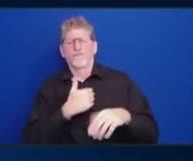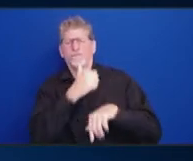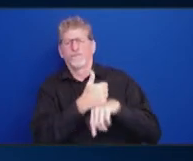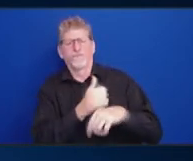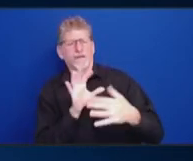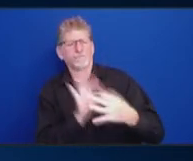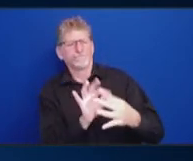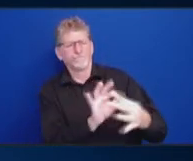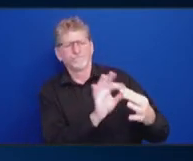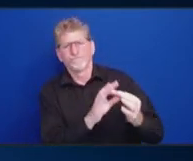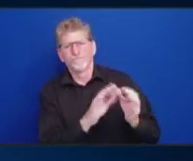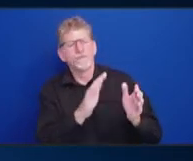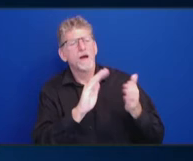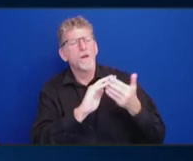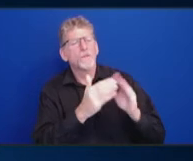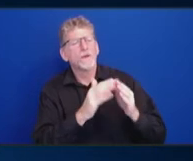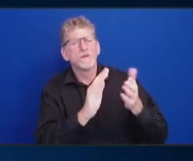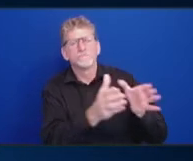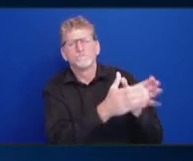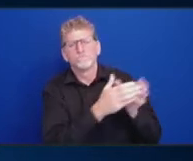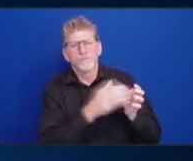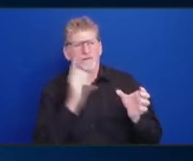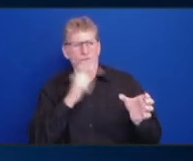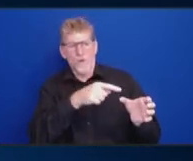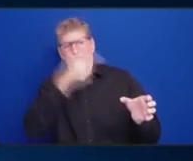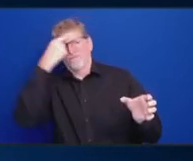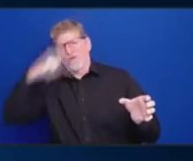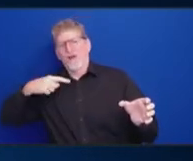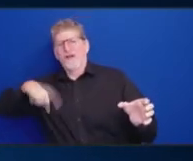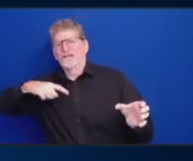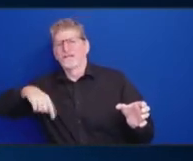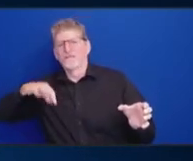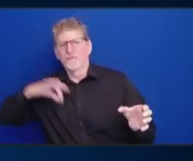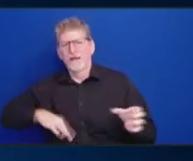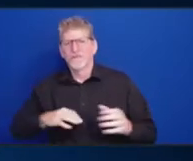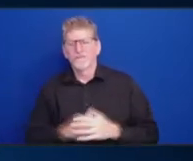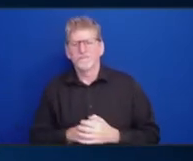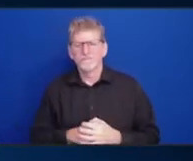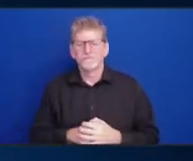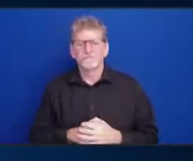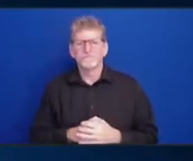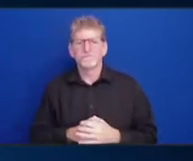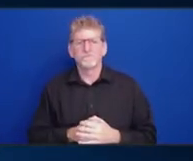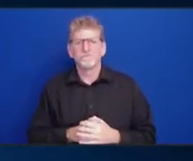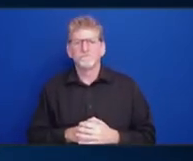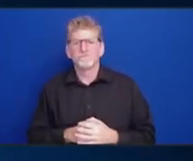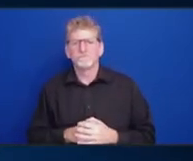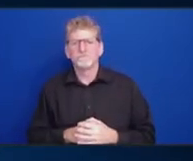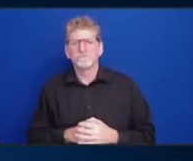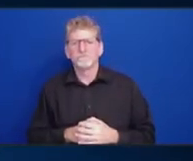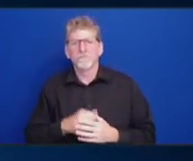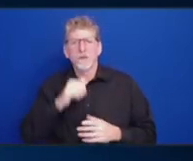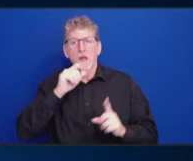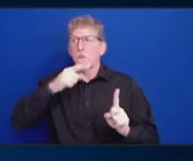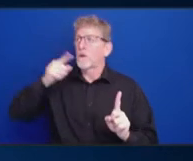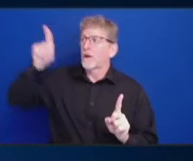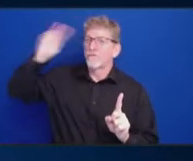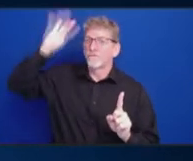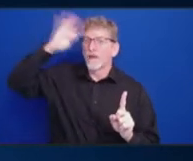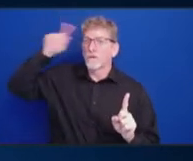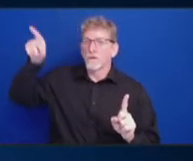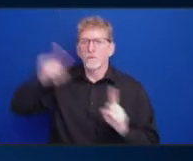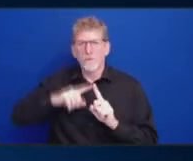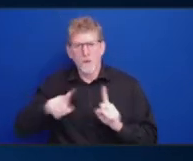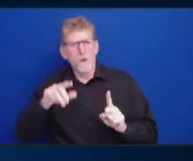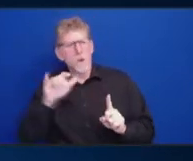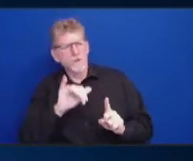to us to ask that question of them, not just at the federal level, but at the regional level. So that's a great